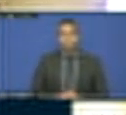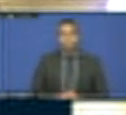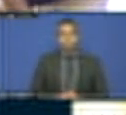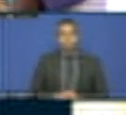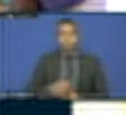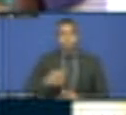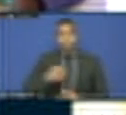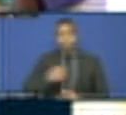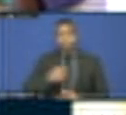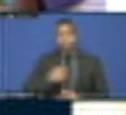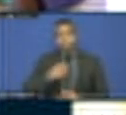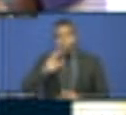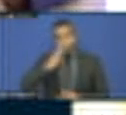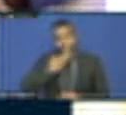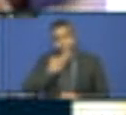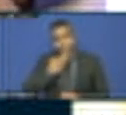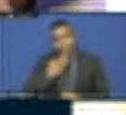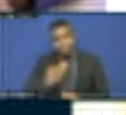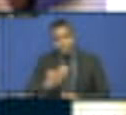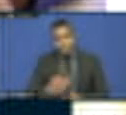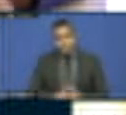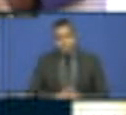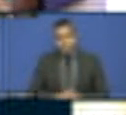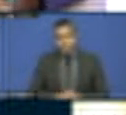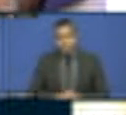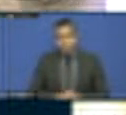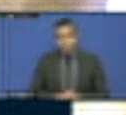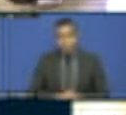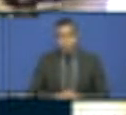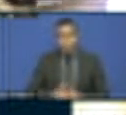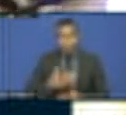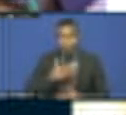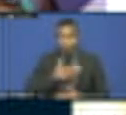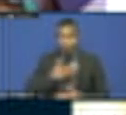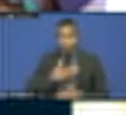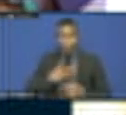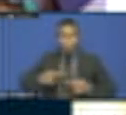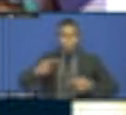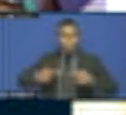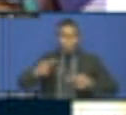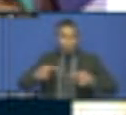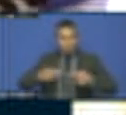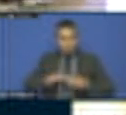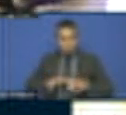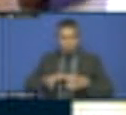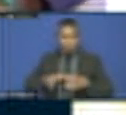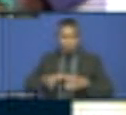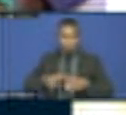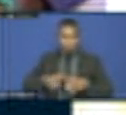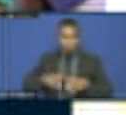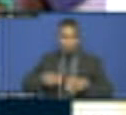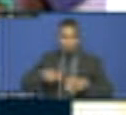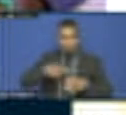political party has copied the same. And in our political party constitution, we have amended to have 30%